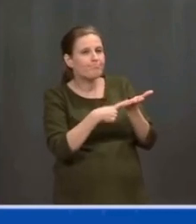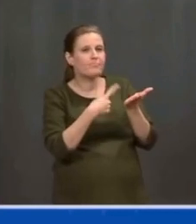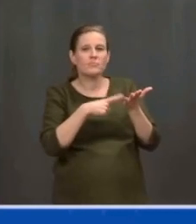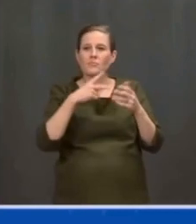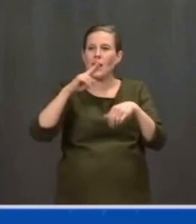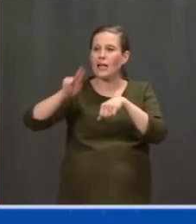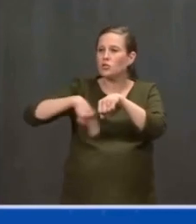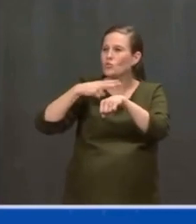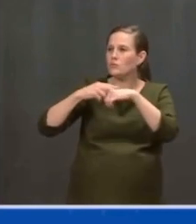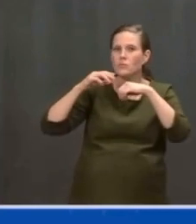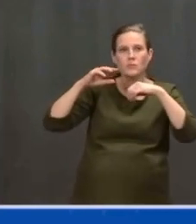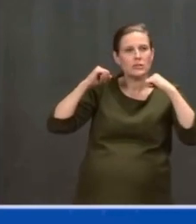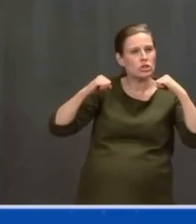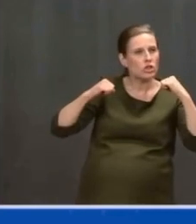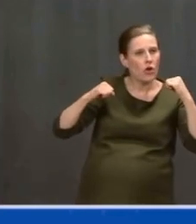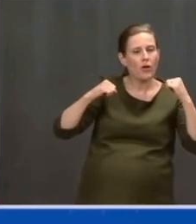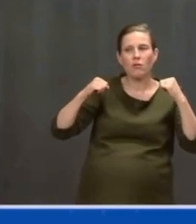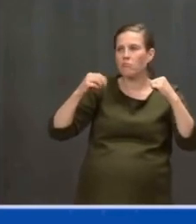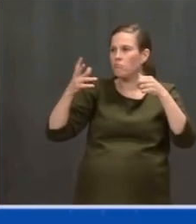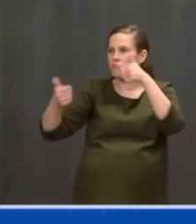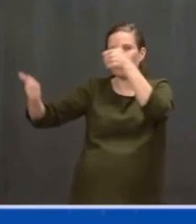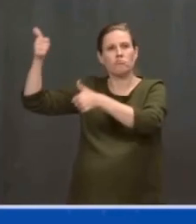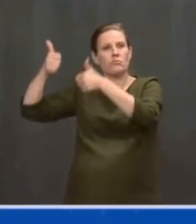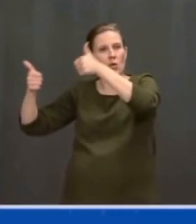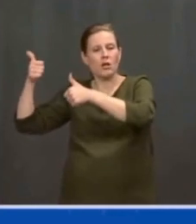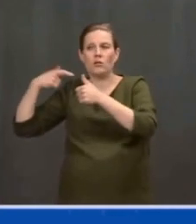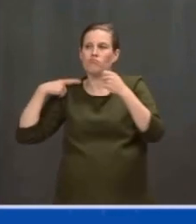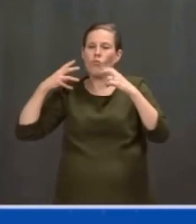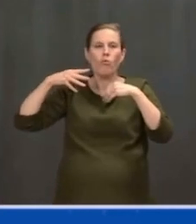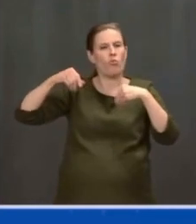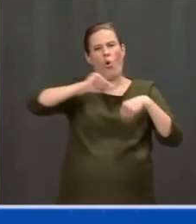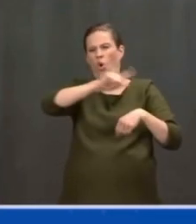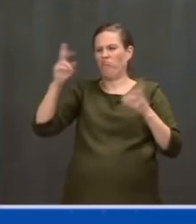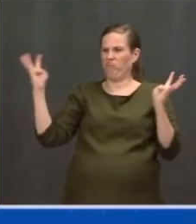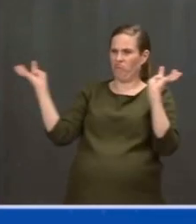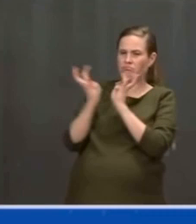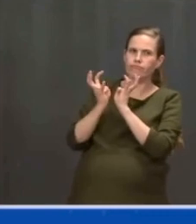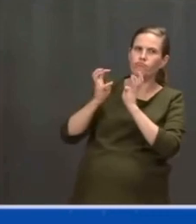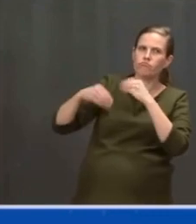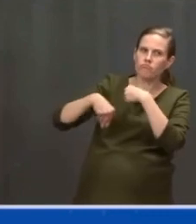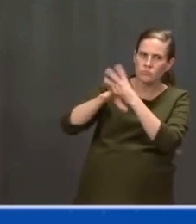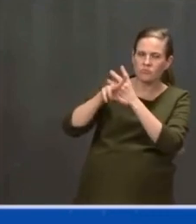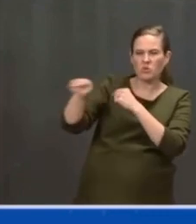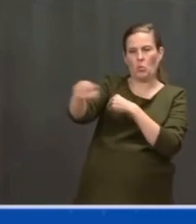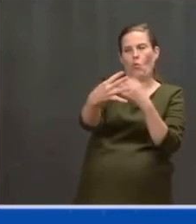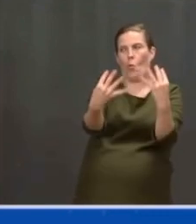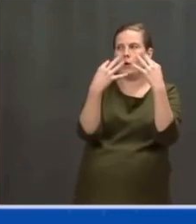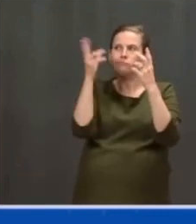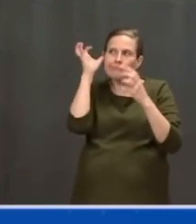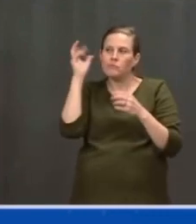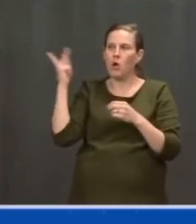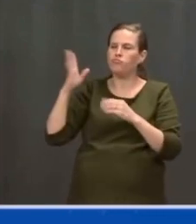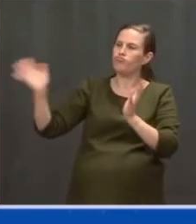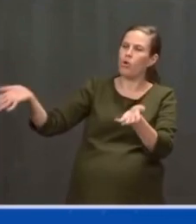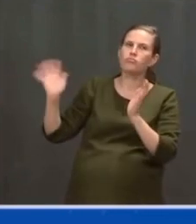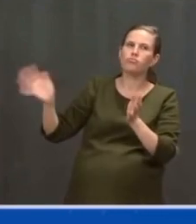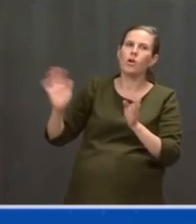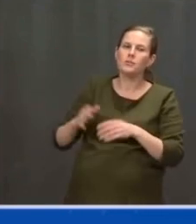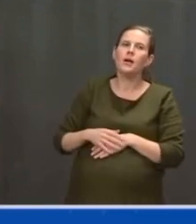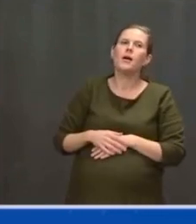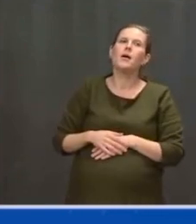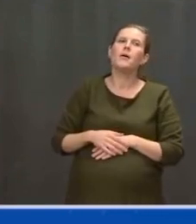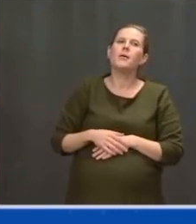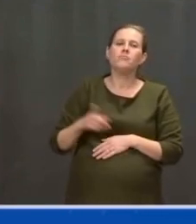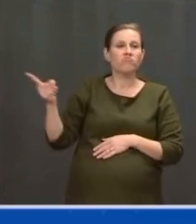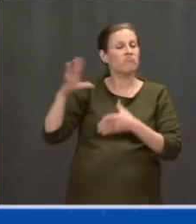always said, Mr. President, that you can define America in one word, possibilities.